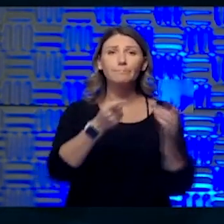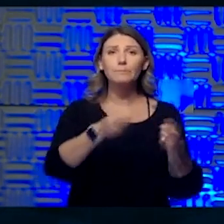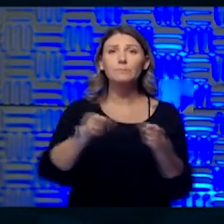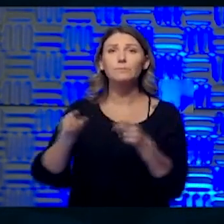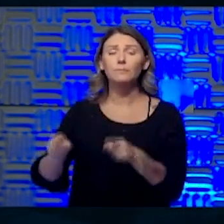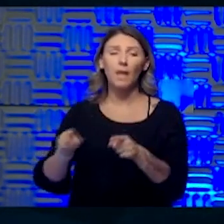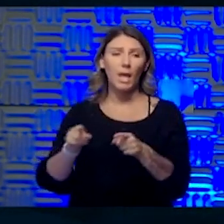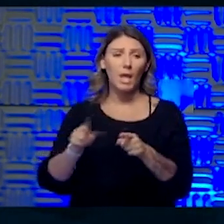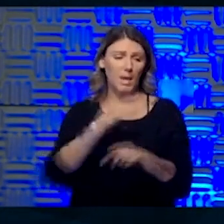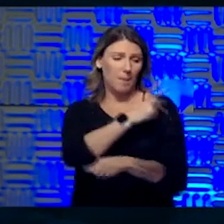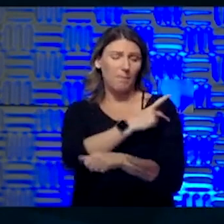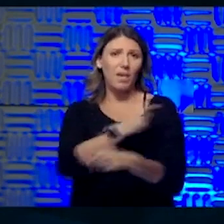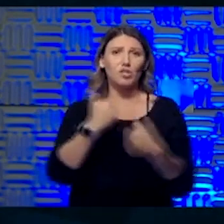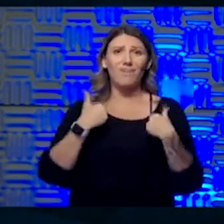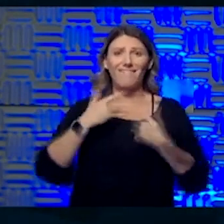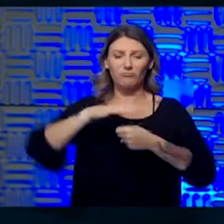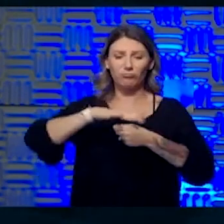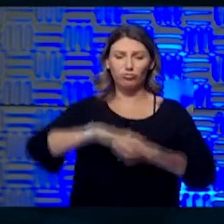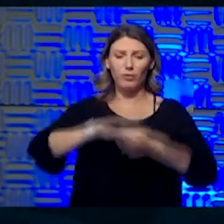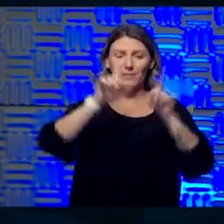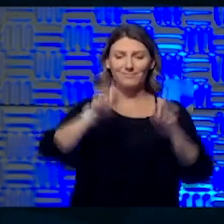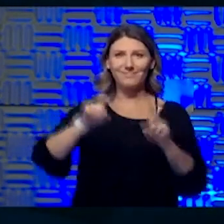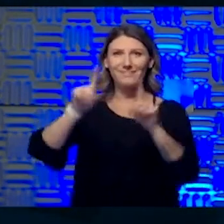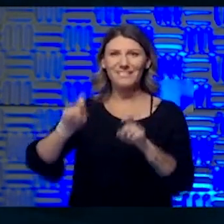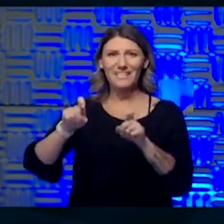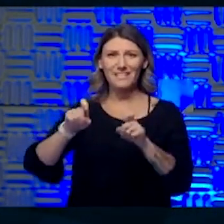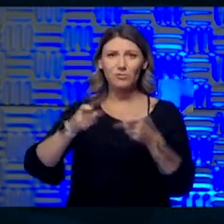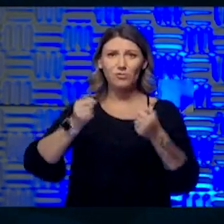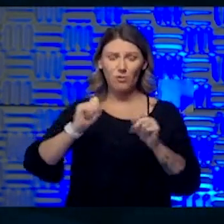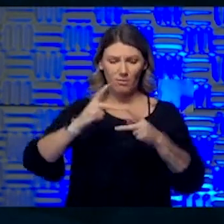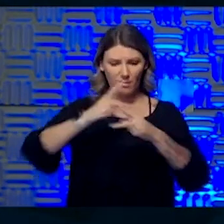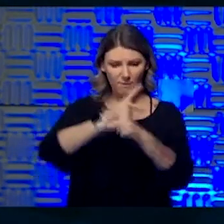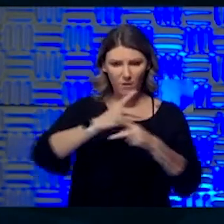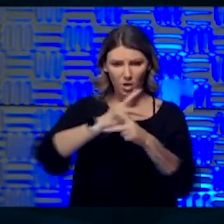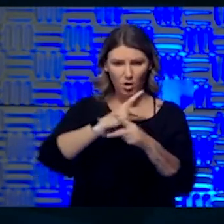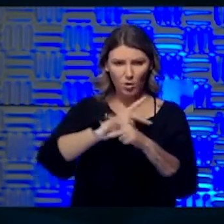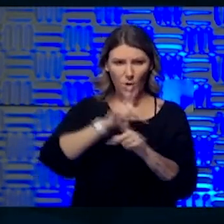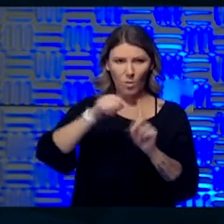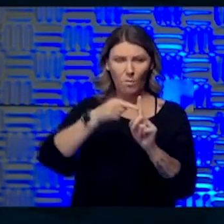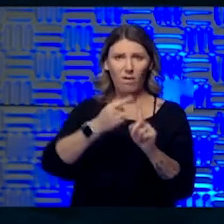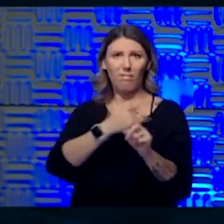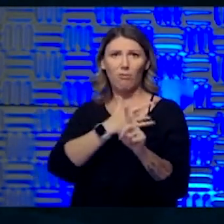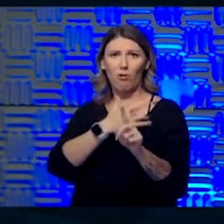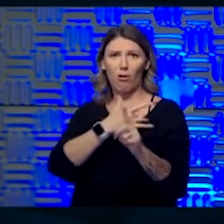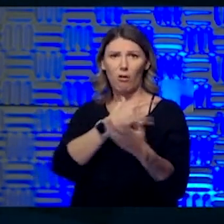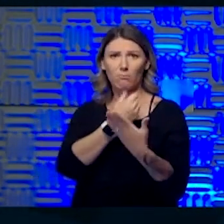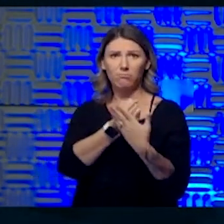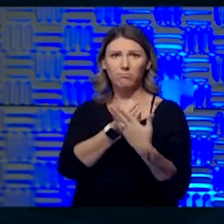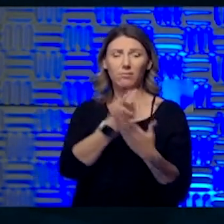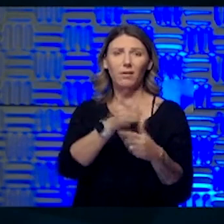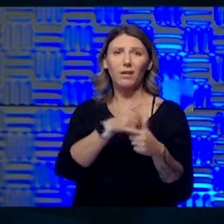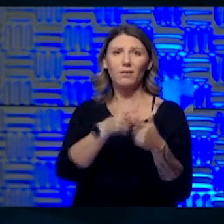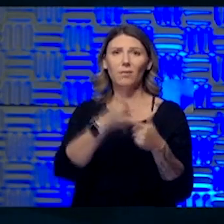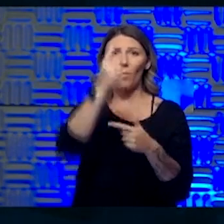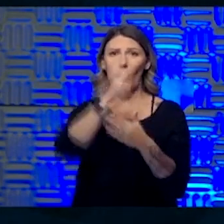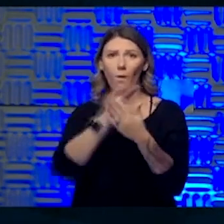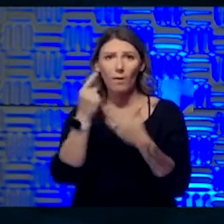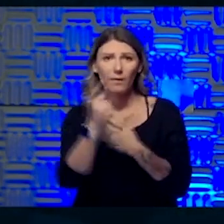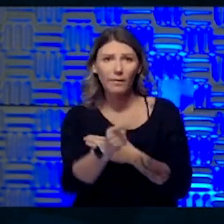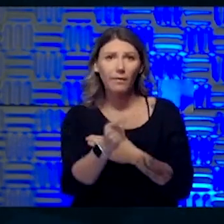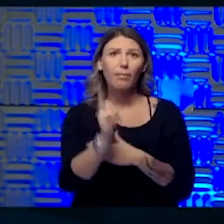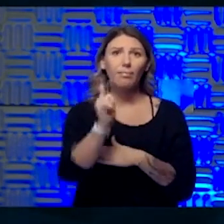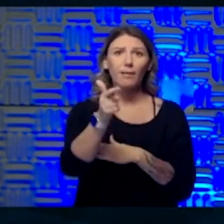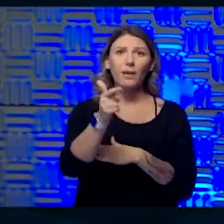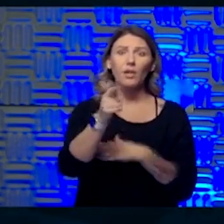stress test and we're trying to decide the timing of a heart gas. And, you know, we put that off a week because they were stable, then they come in emergently.